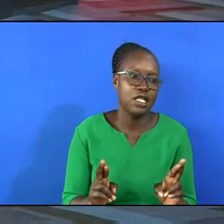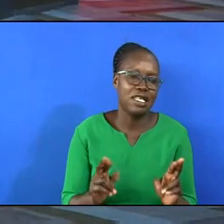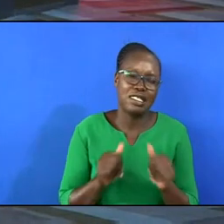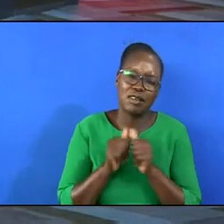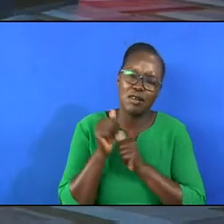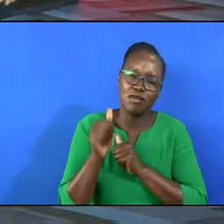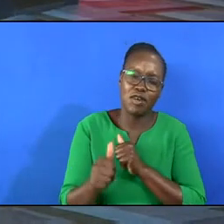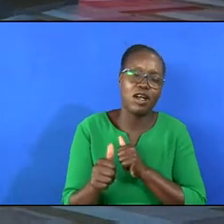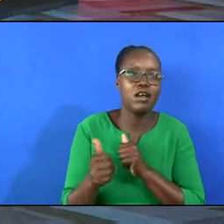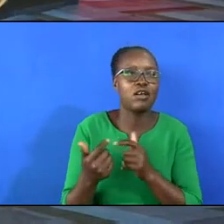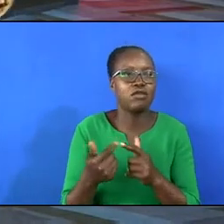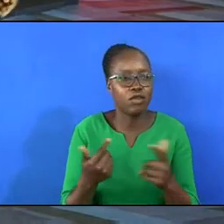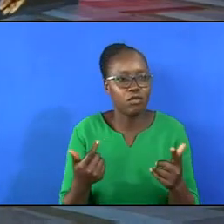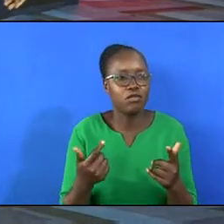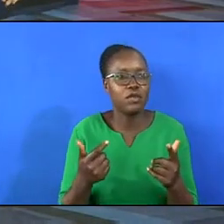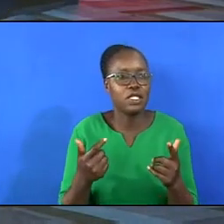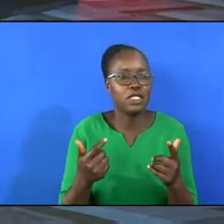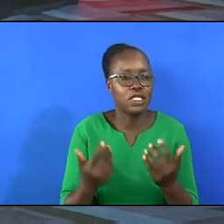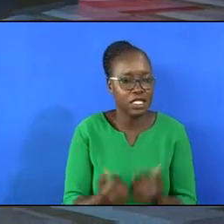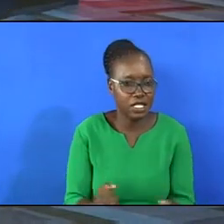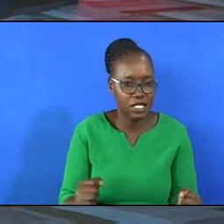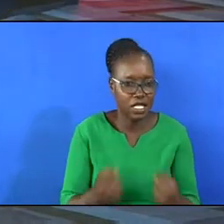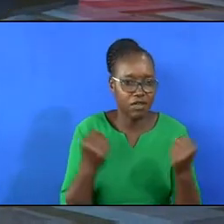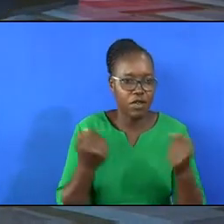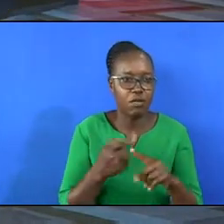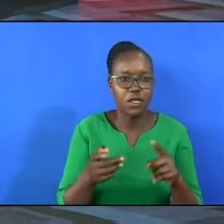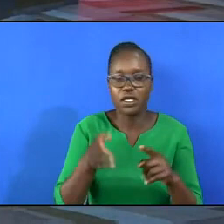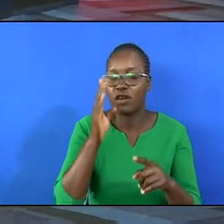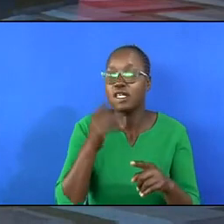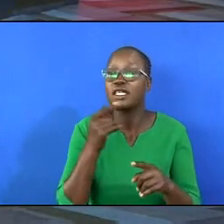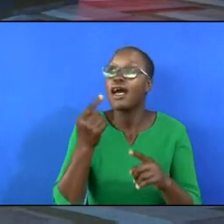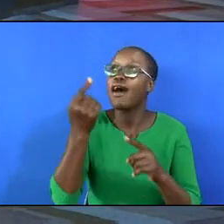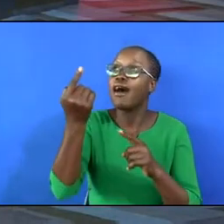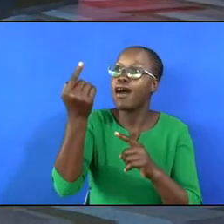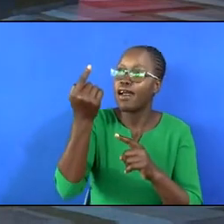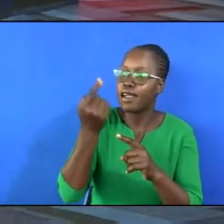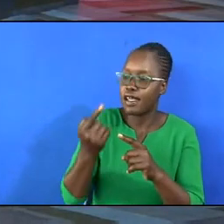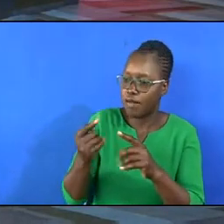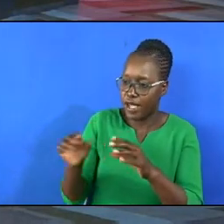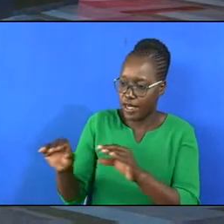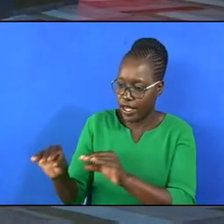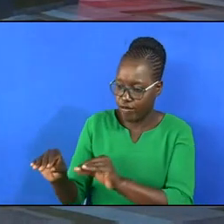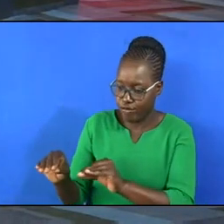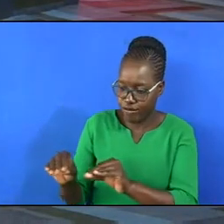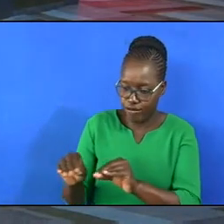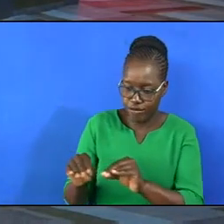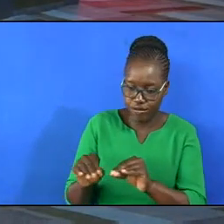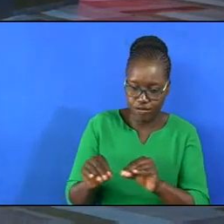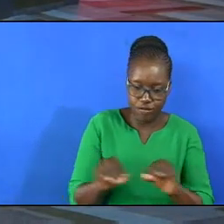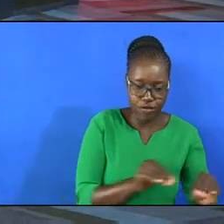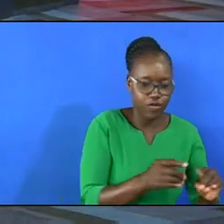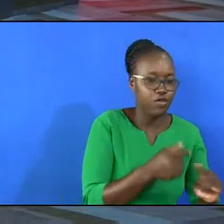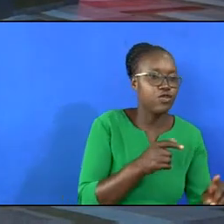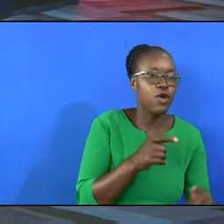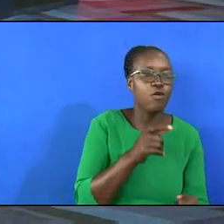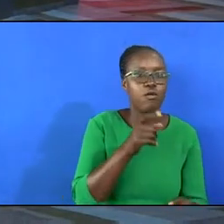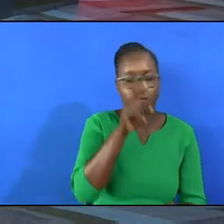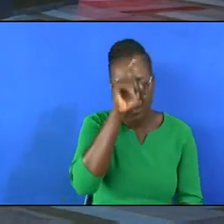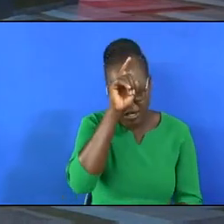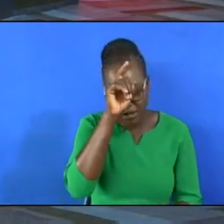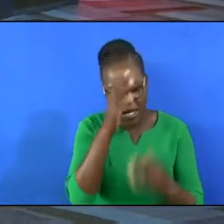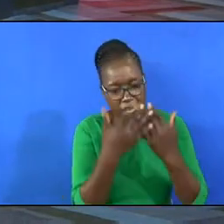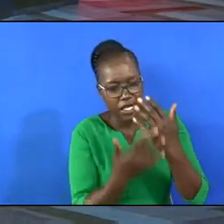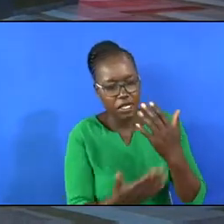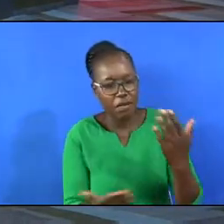far from being perfect. But God says, I came and I removed you from there. Even the blood